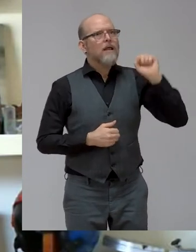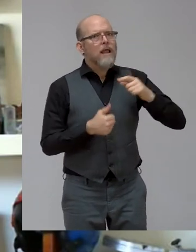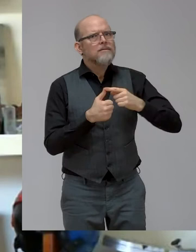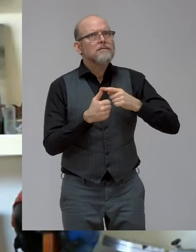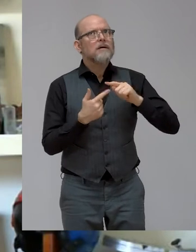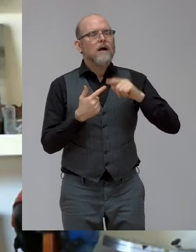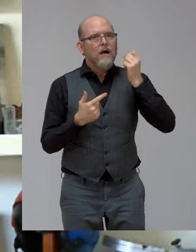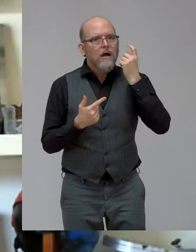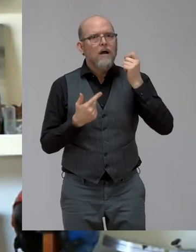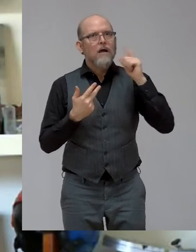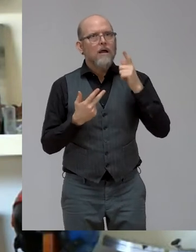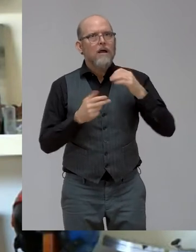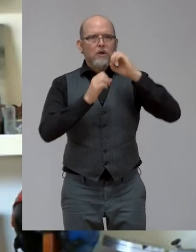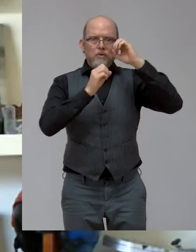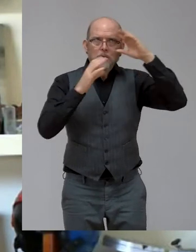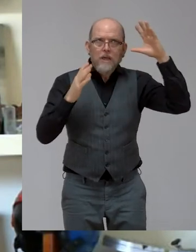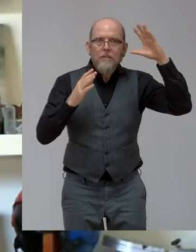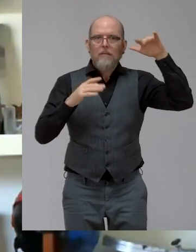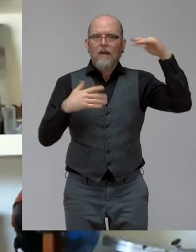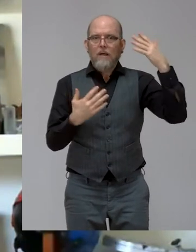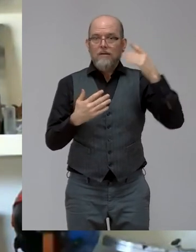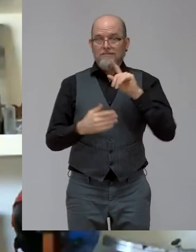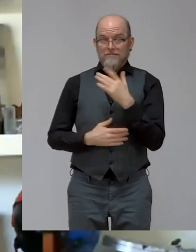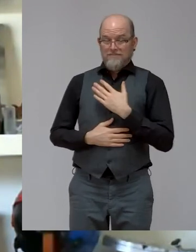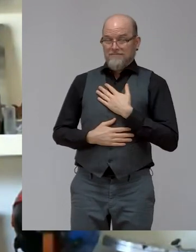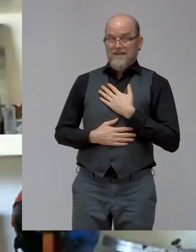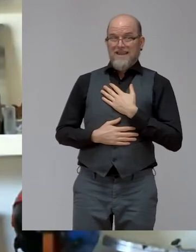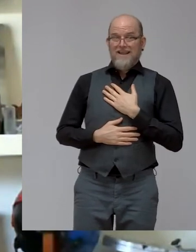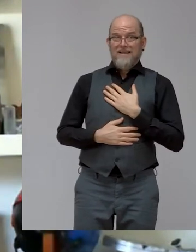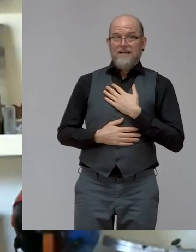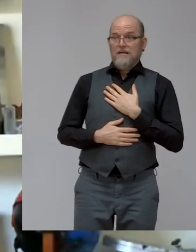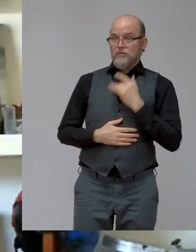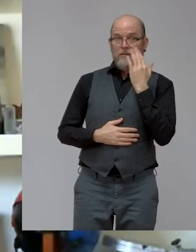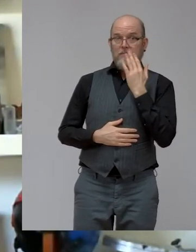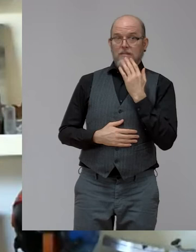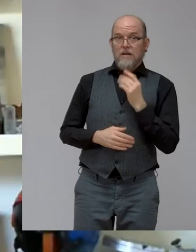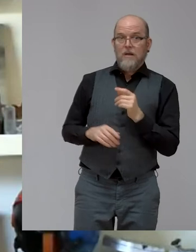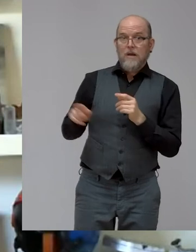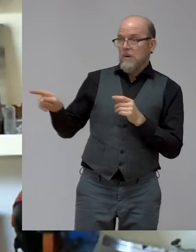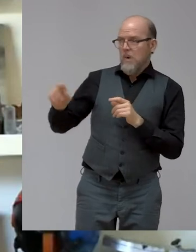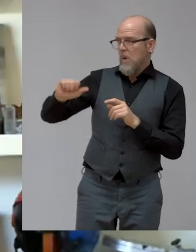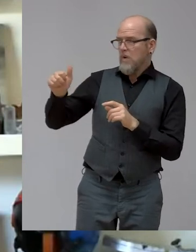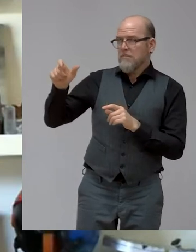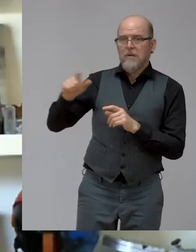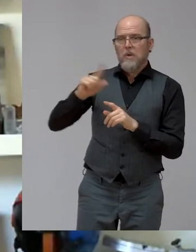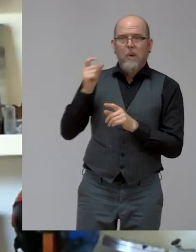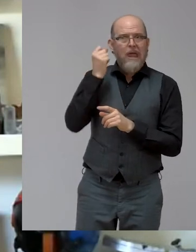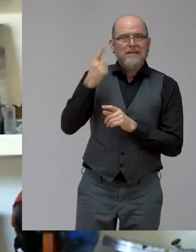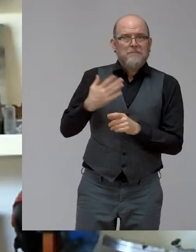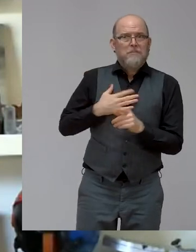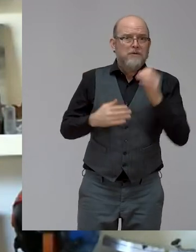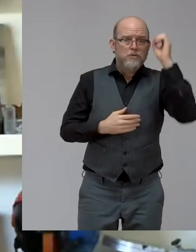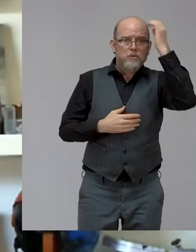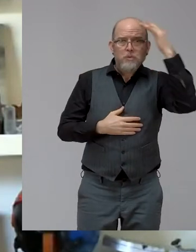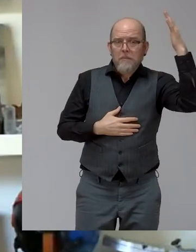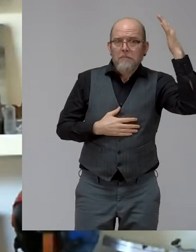dream, and they don't understand you, they don't understand it, the importance of your dream, you will not get there.